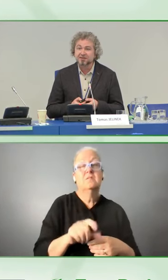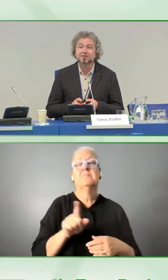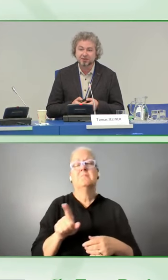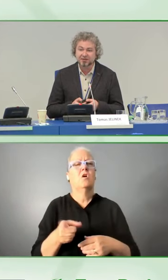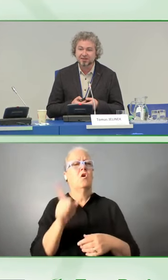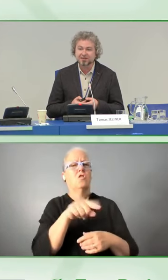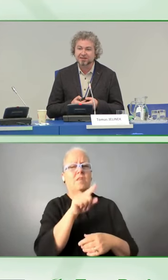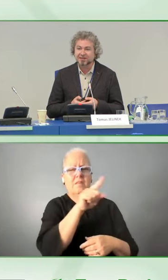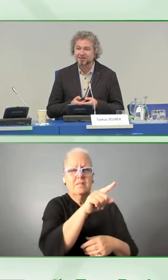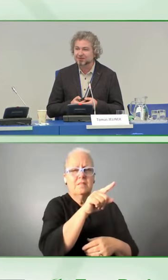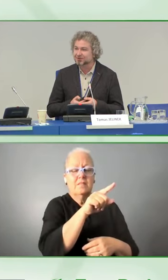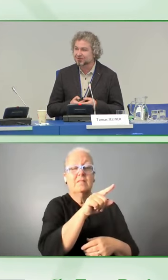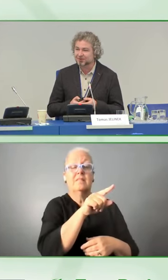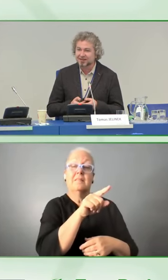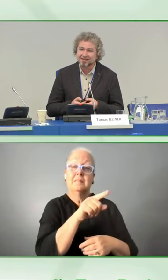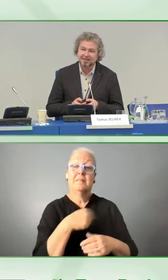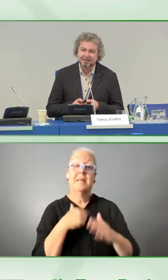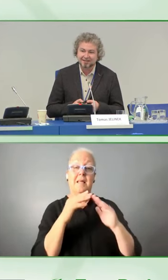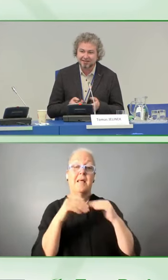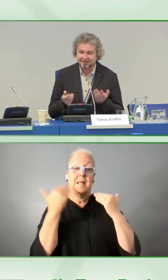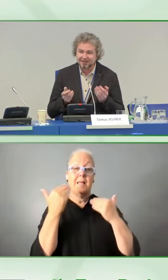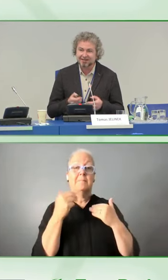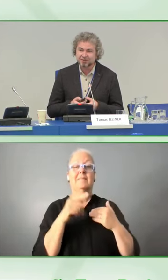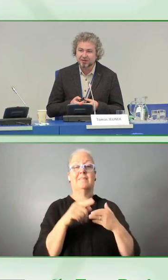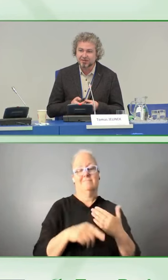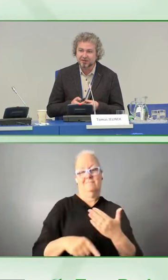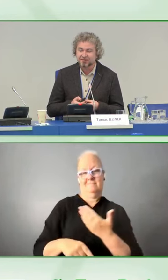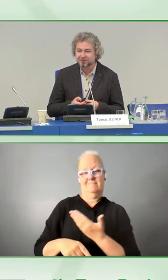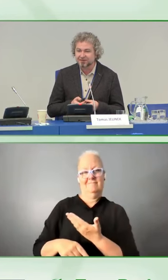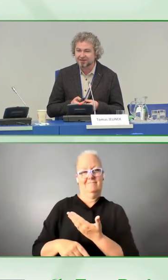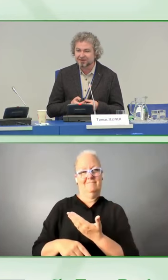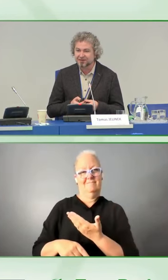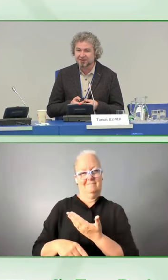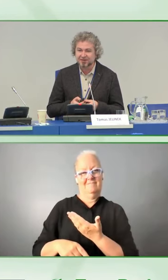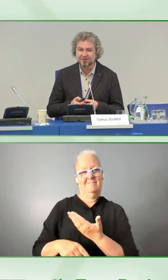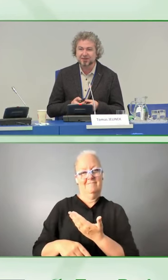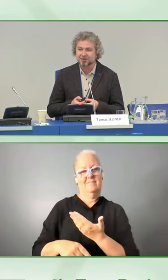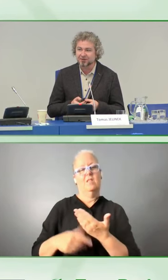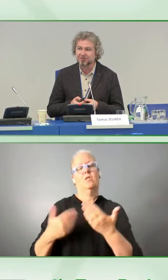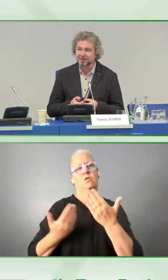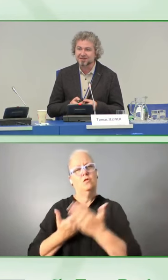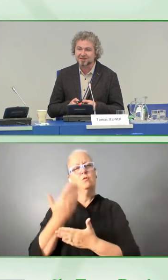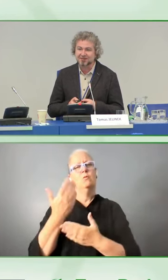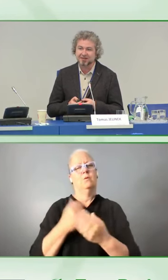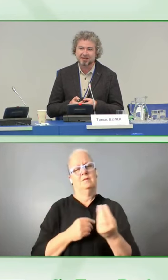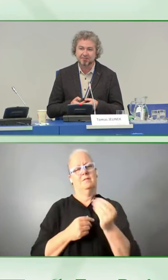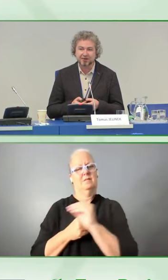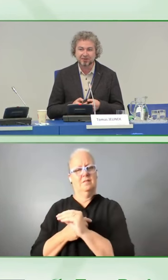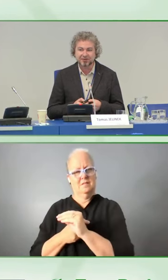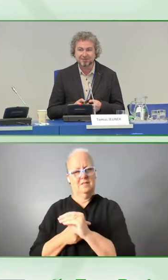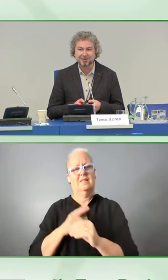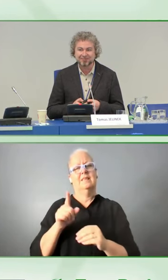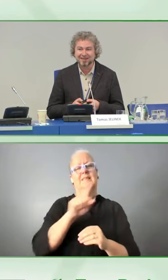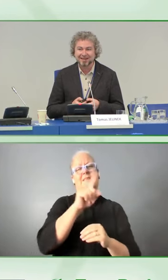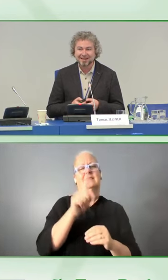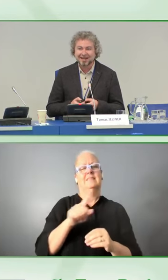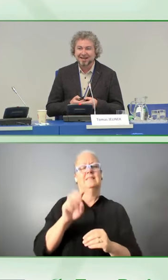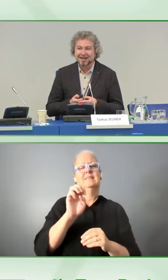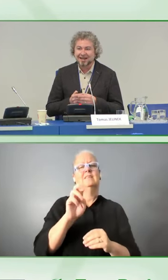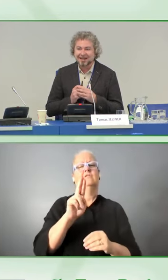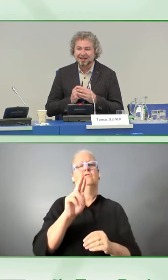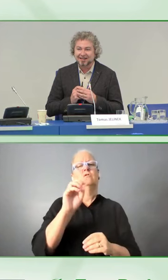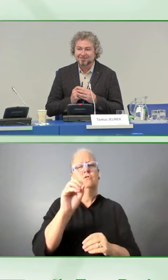happy to add to this slide also a new award from the Zero Project conference. We are really proud of this one.